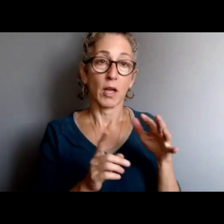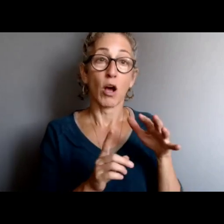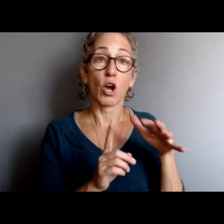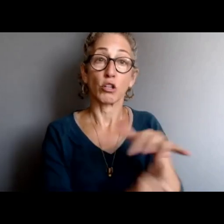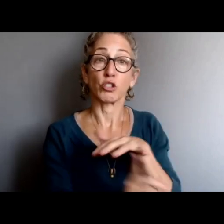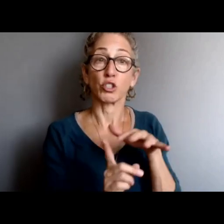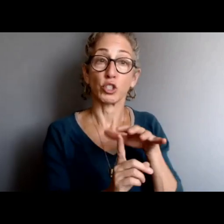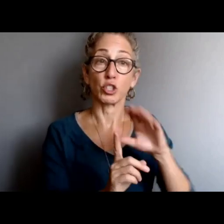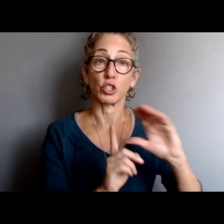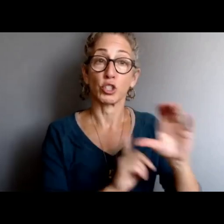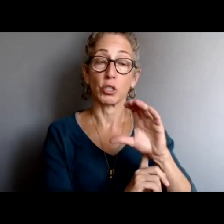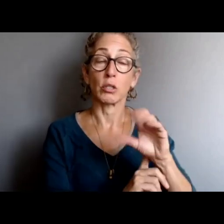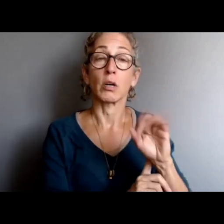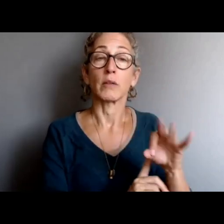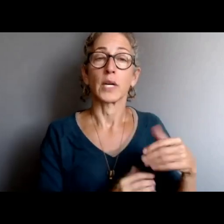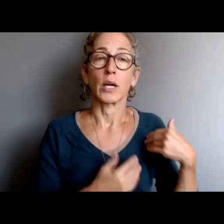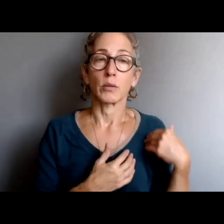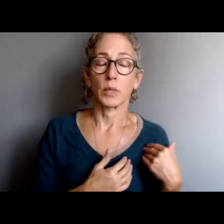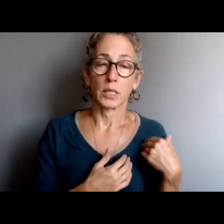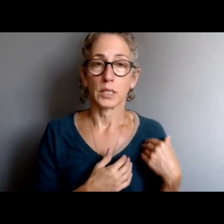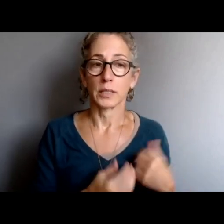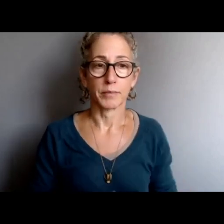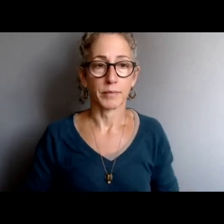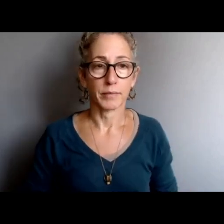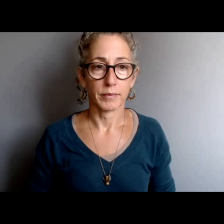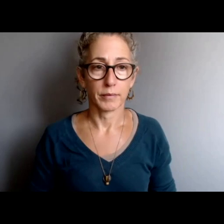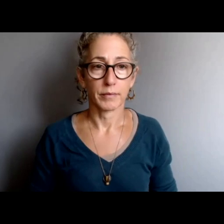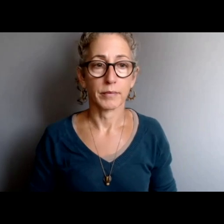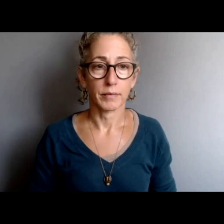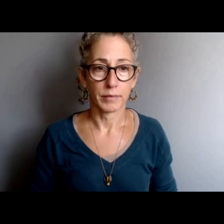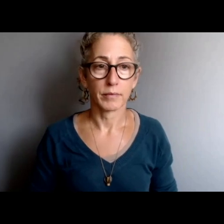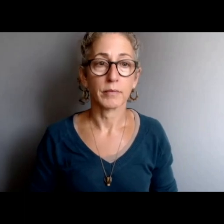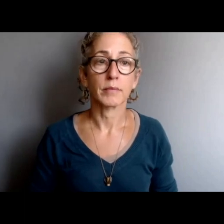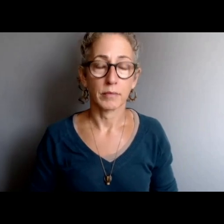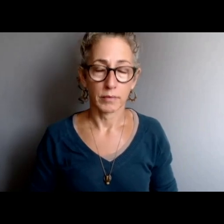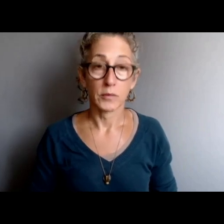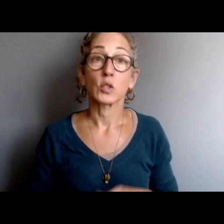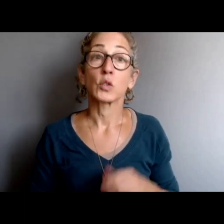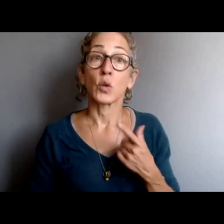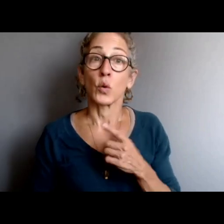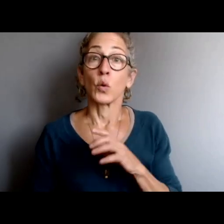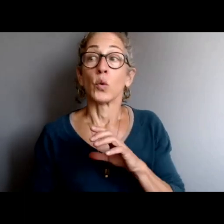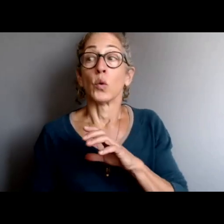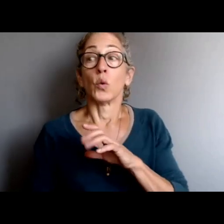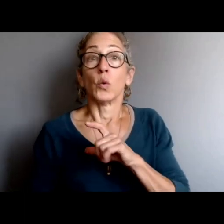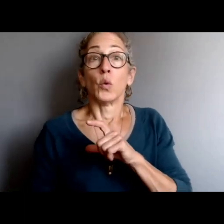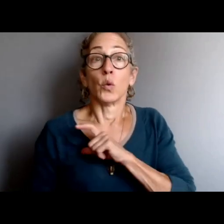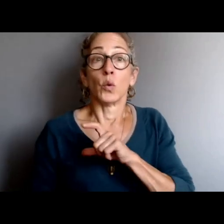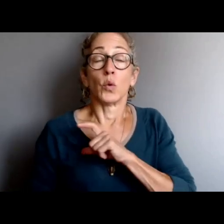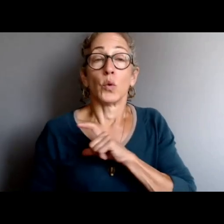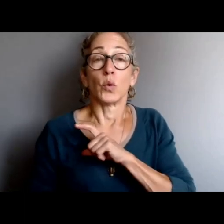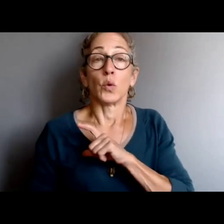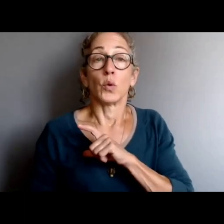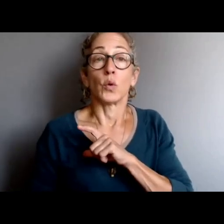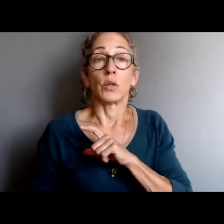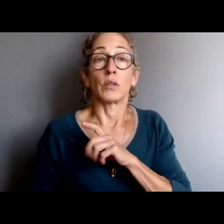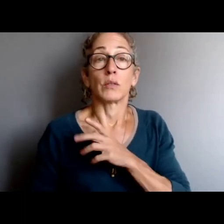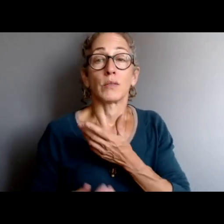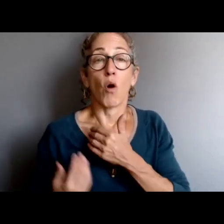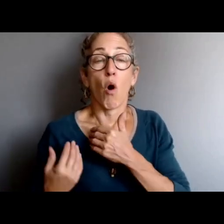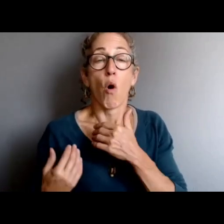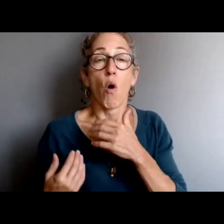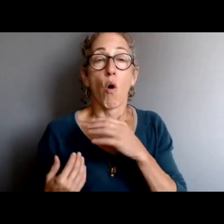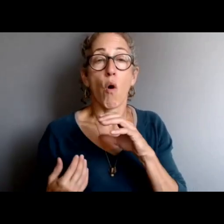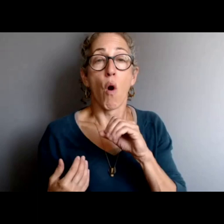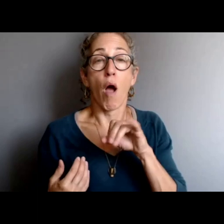generally receive slightly less complicated investigations, more straightforward. Maybe there's